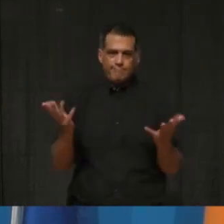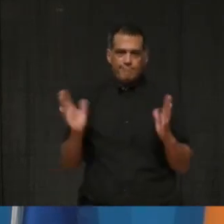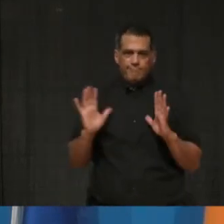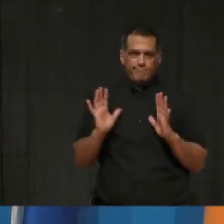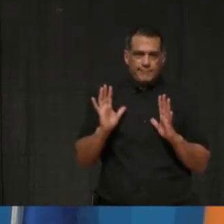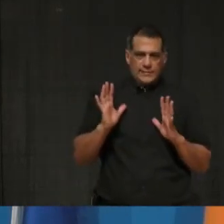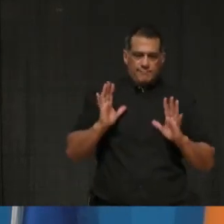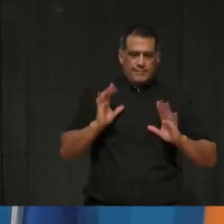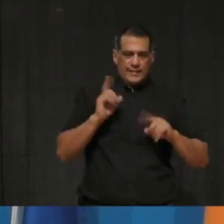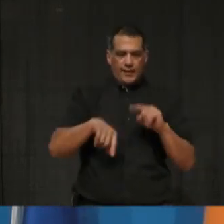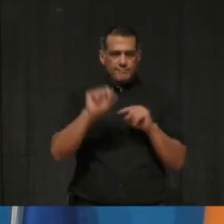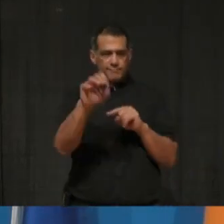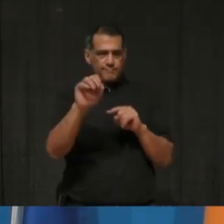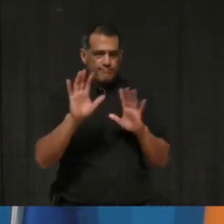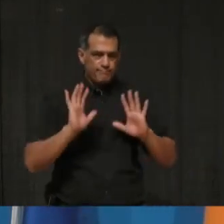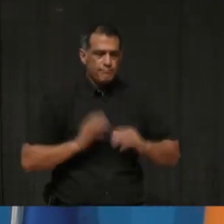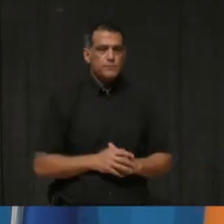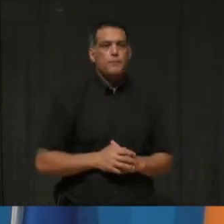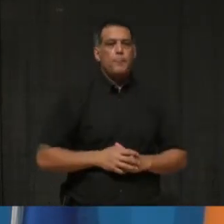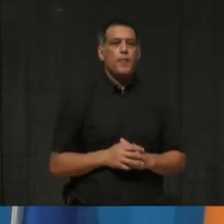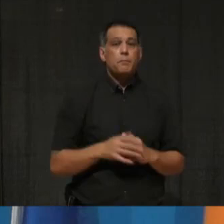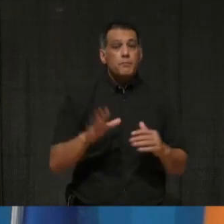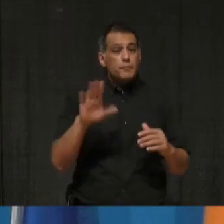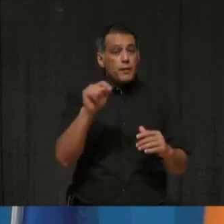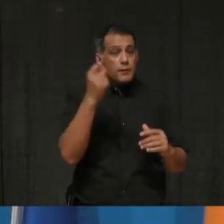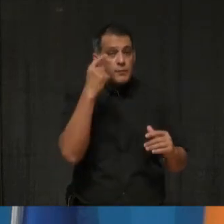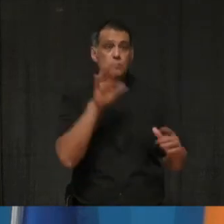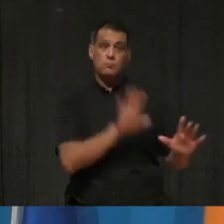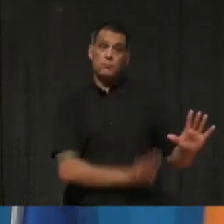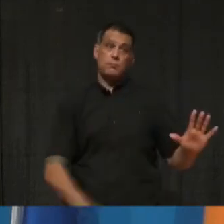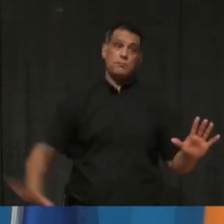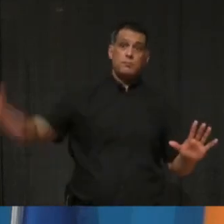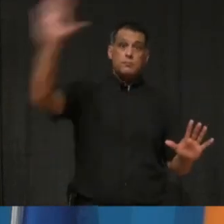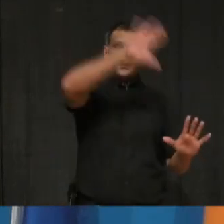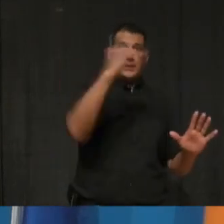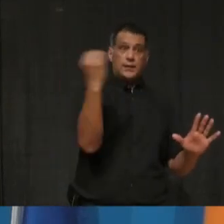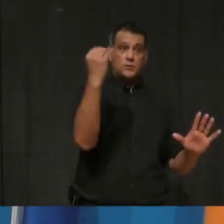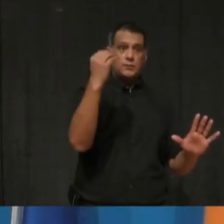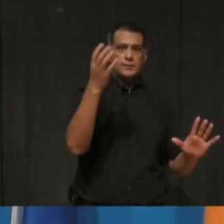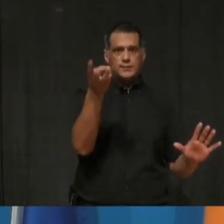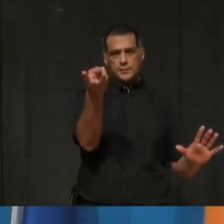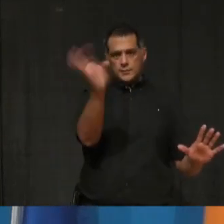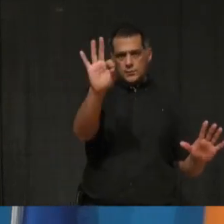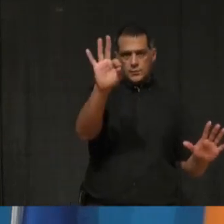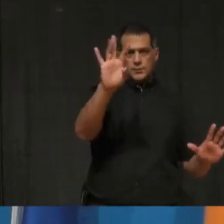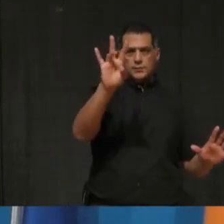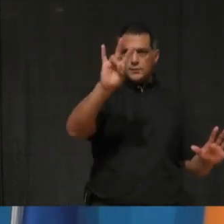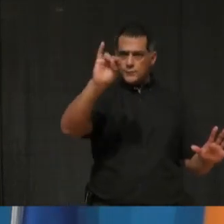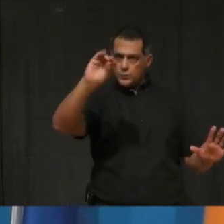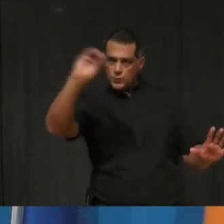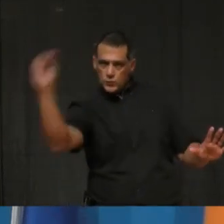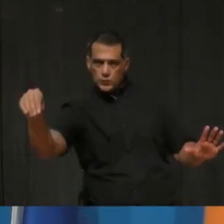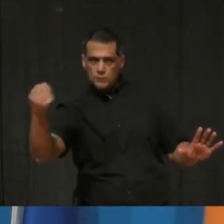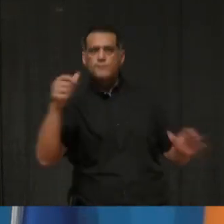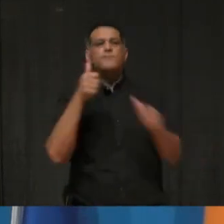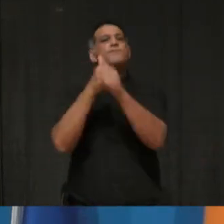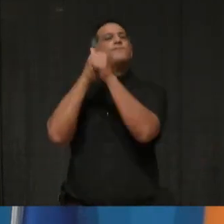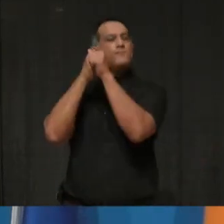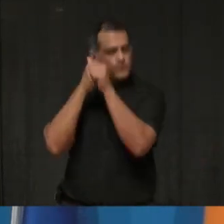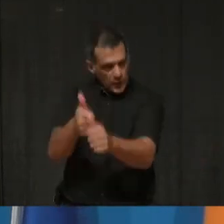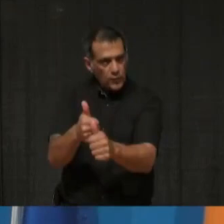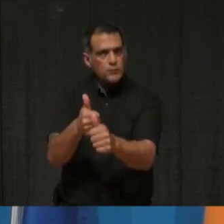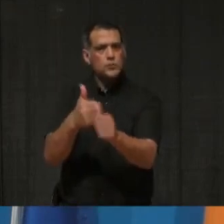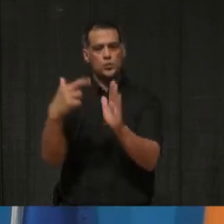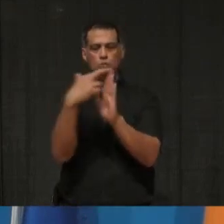more or less in line with what we're hearing provincially, which was about 69 to 70% compliance of the, uh, weekend enforcement blitz.